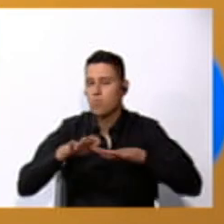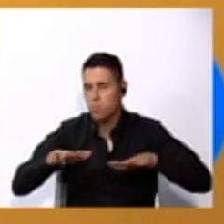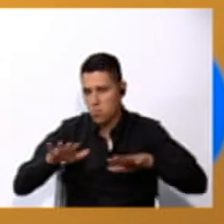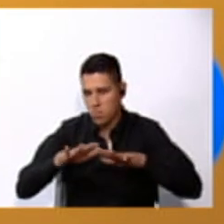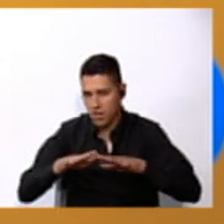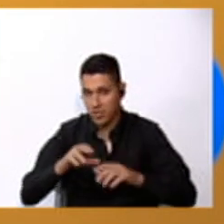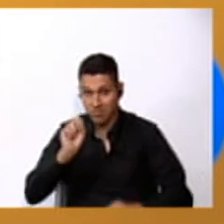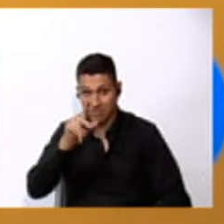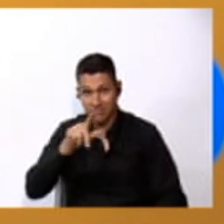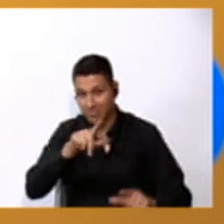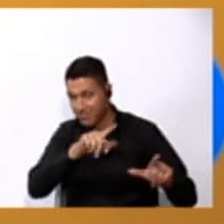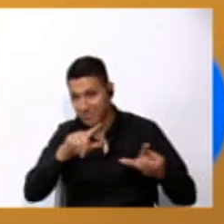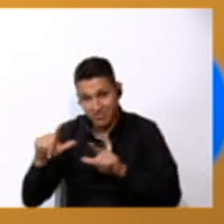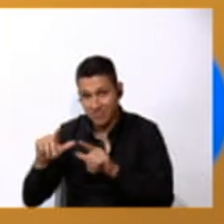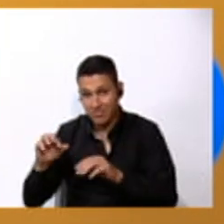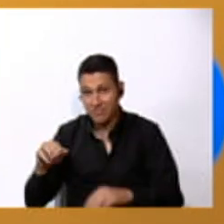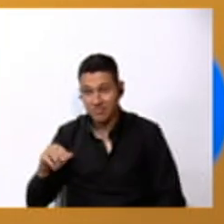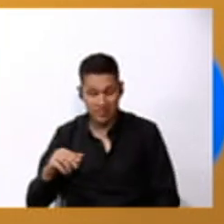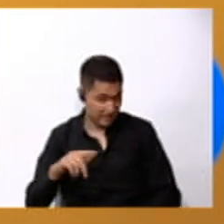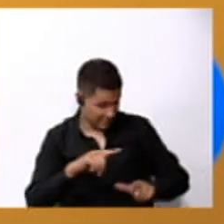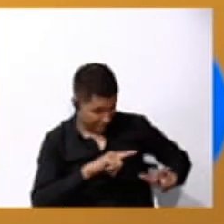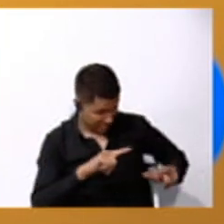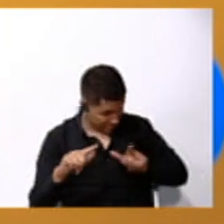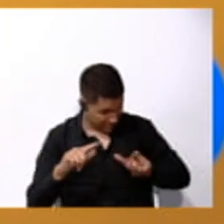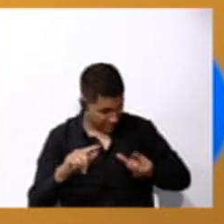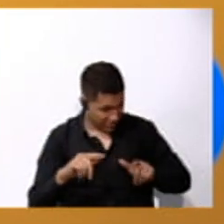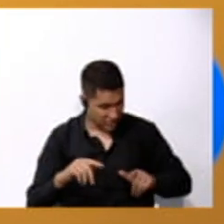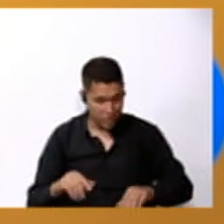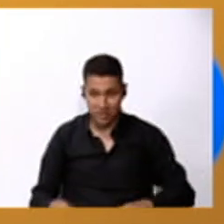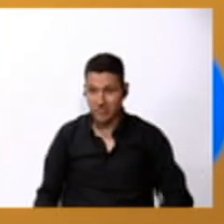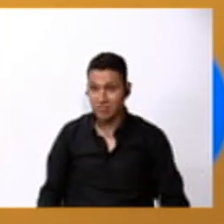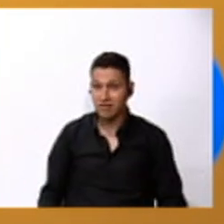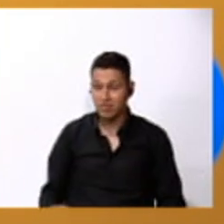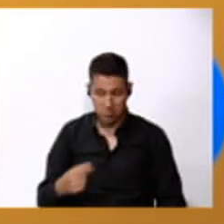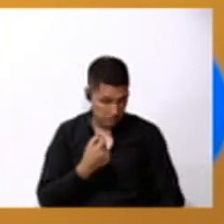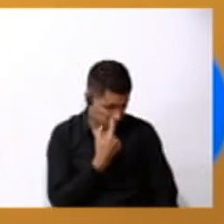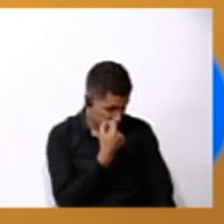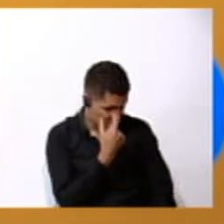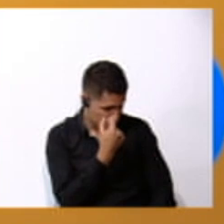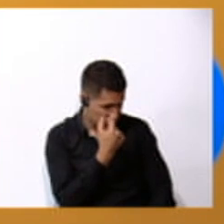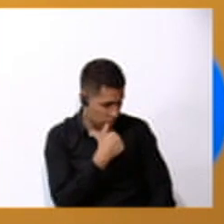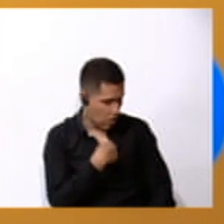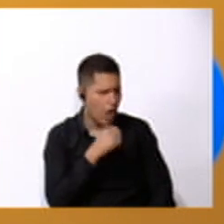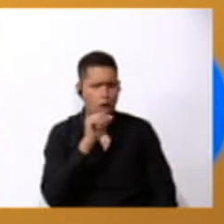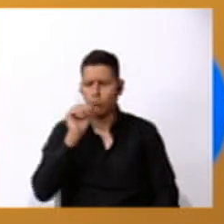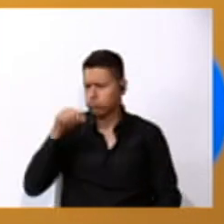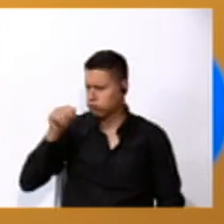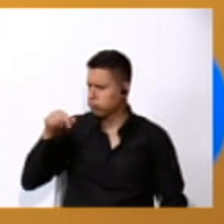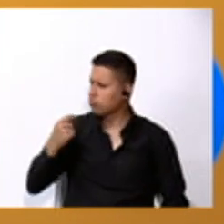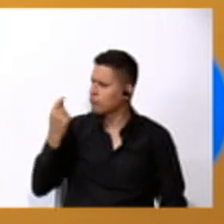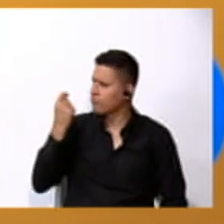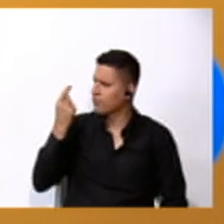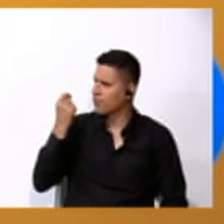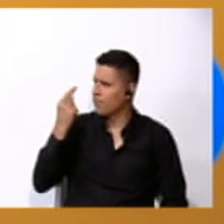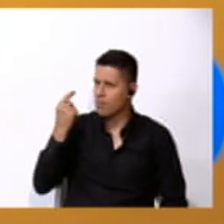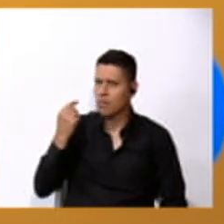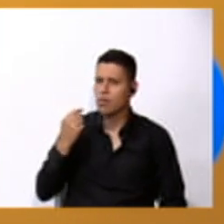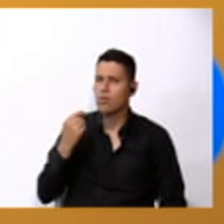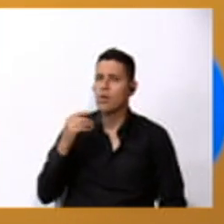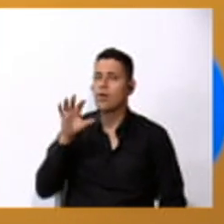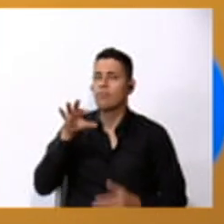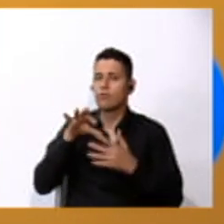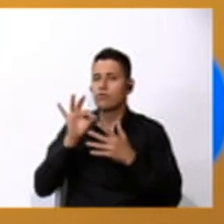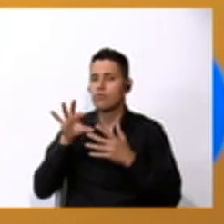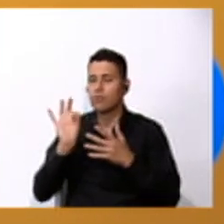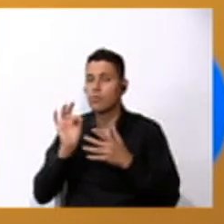Are you ready? Are you ready, Waldo? Did you understand? Yes, teacher. Choose a color. Yes,